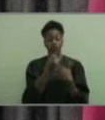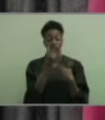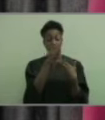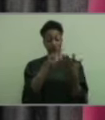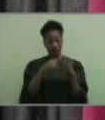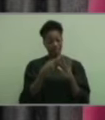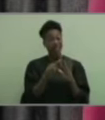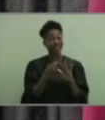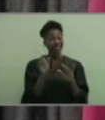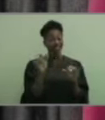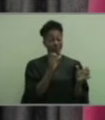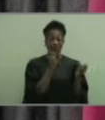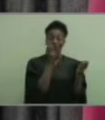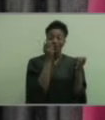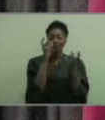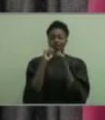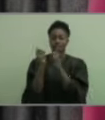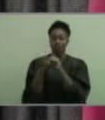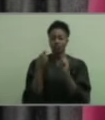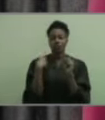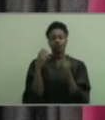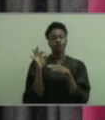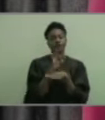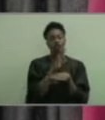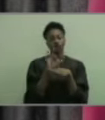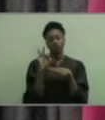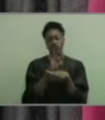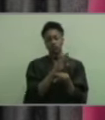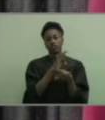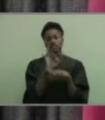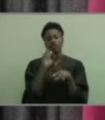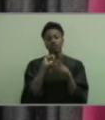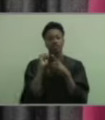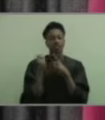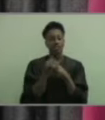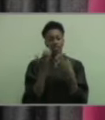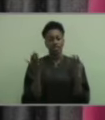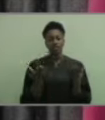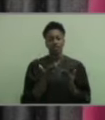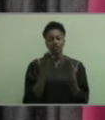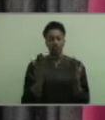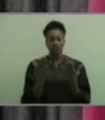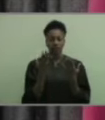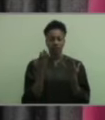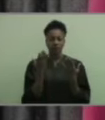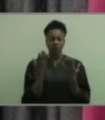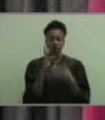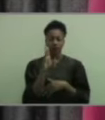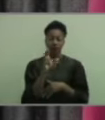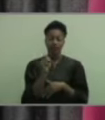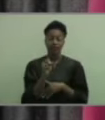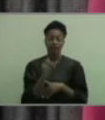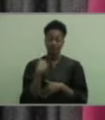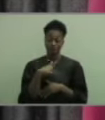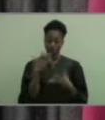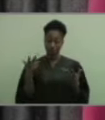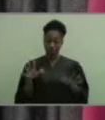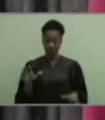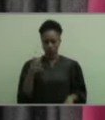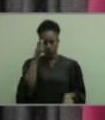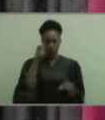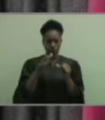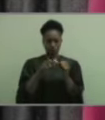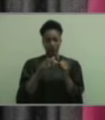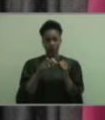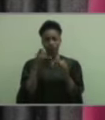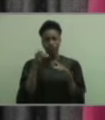have been numerous changes to how we function as a society during a global pandemic. As I close, please remember this